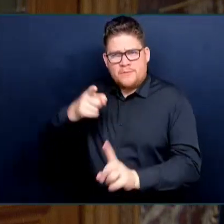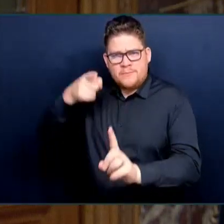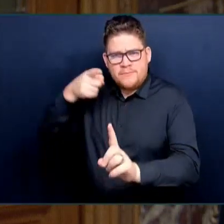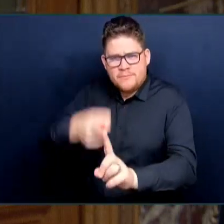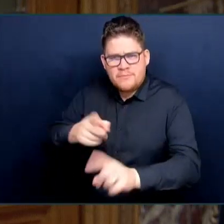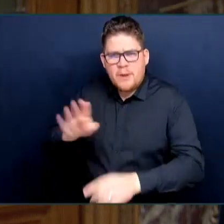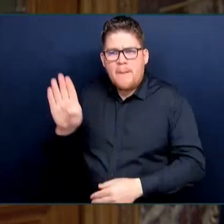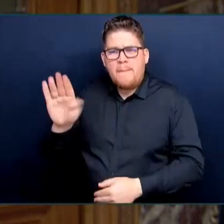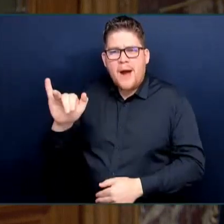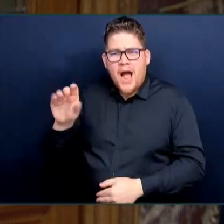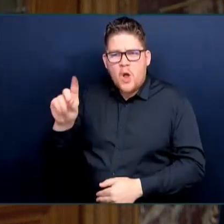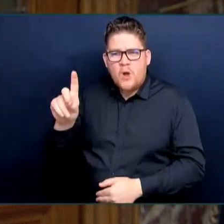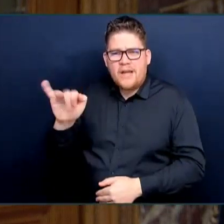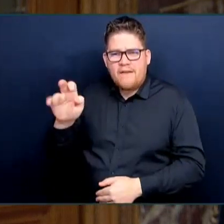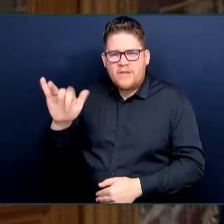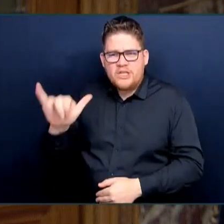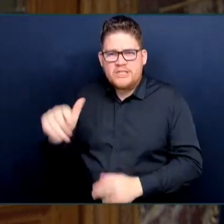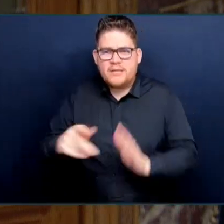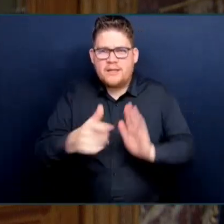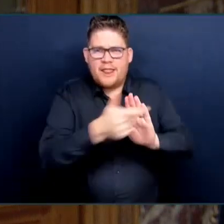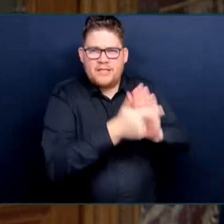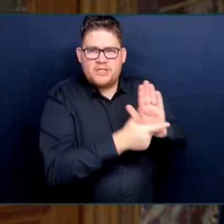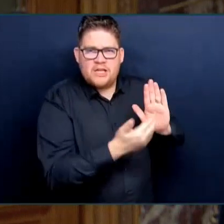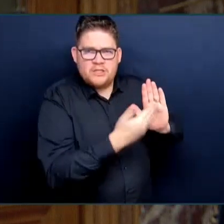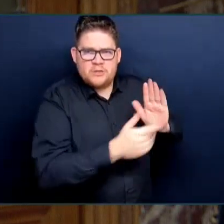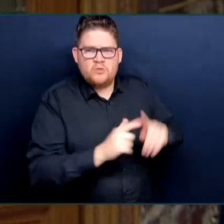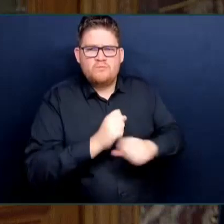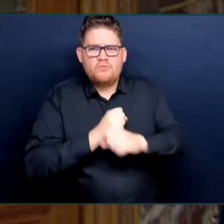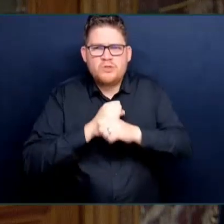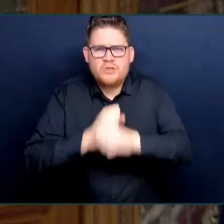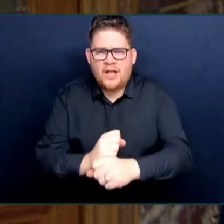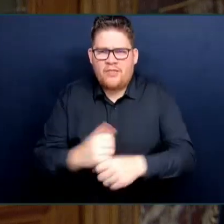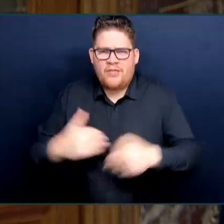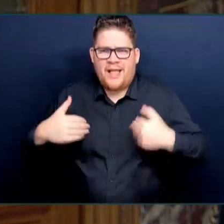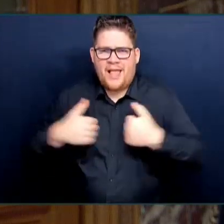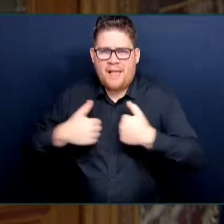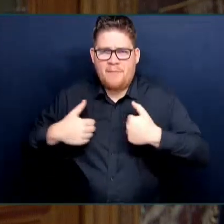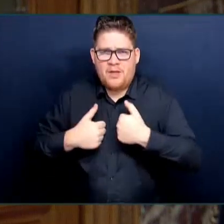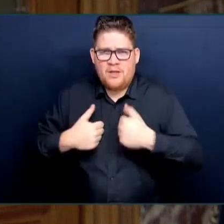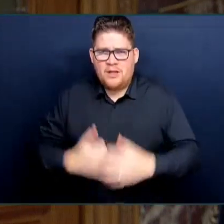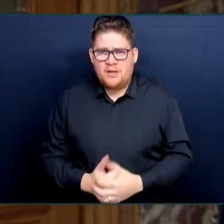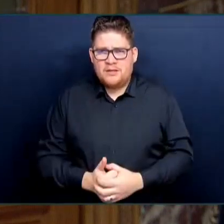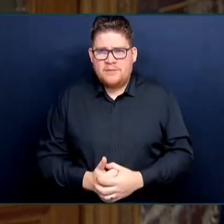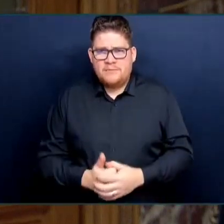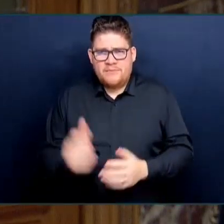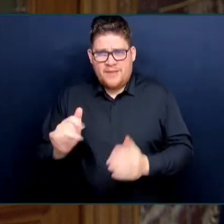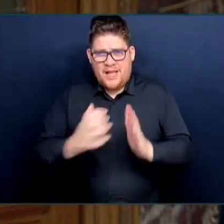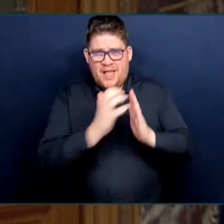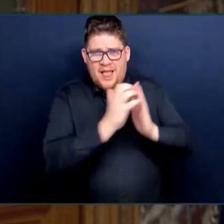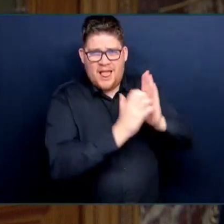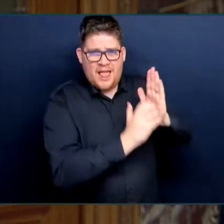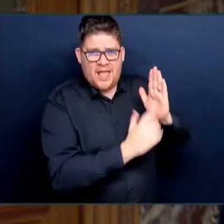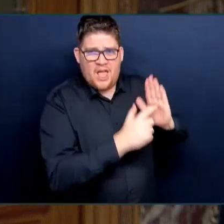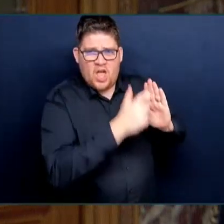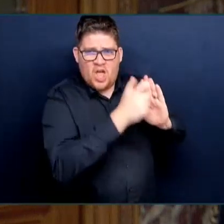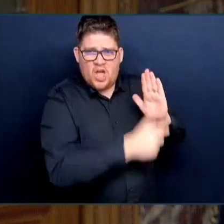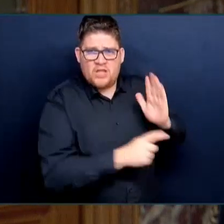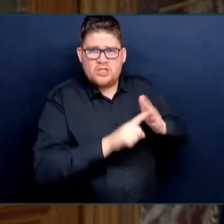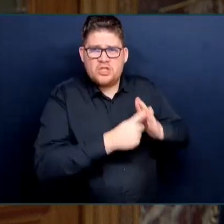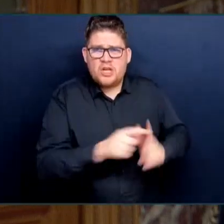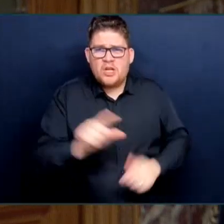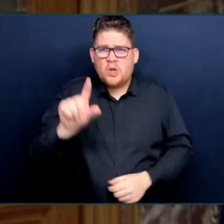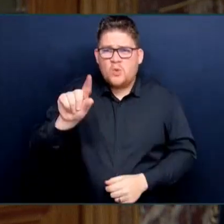In fact, work on that legislation started in 2017 because it was promised by this party in the 2017 election